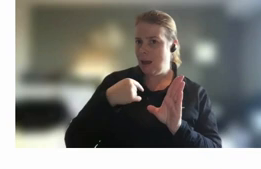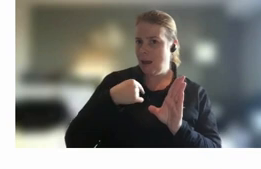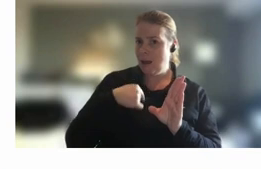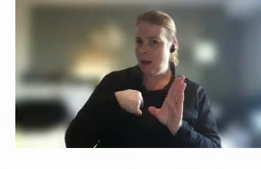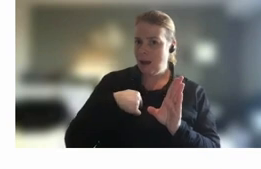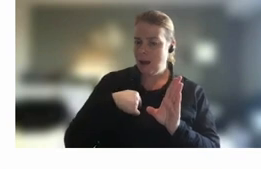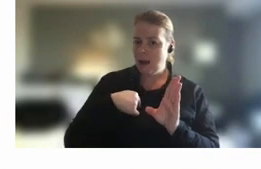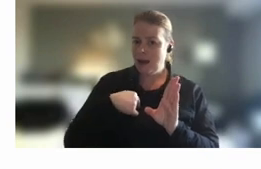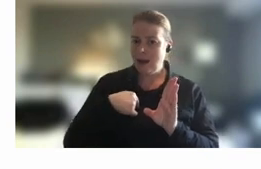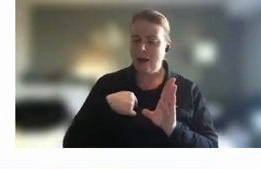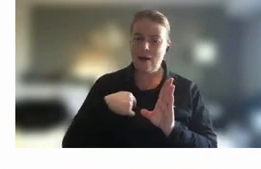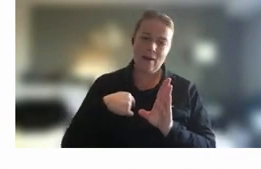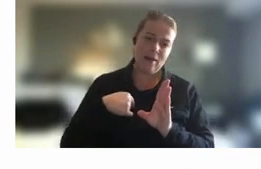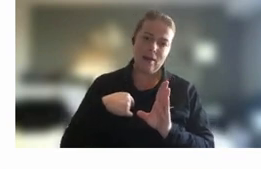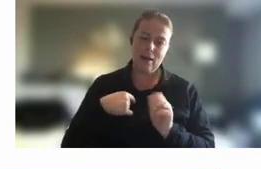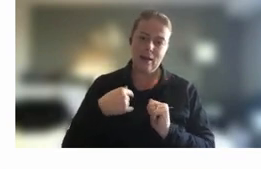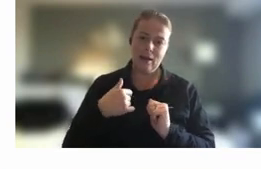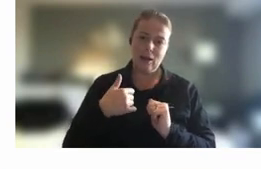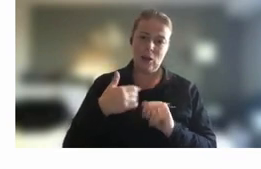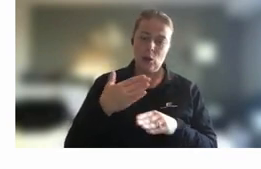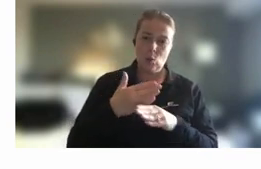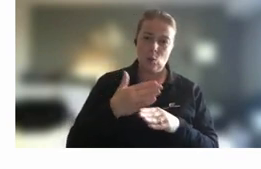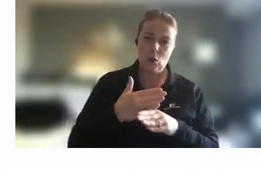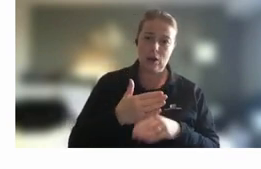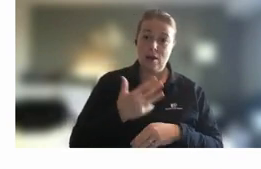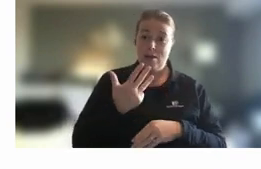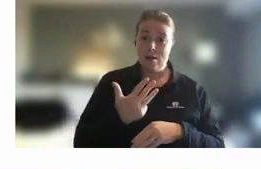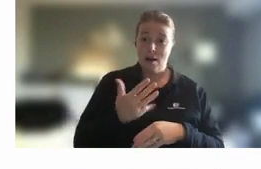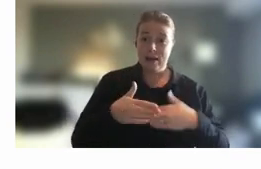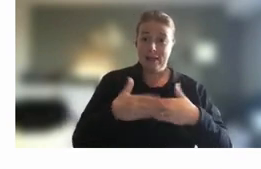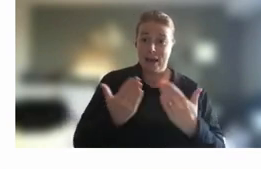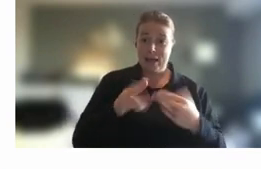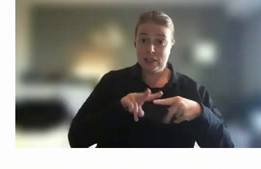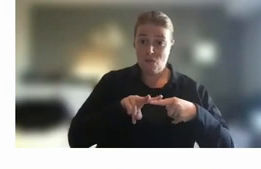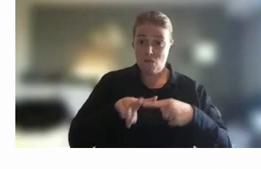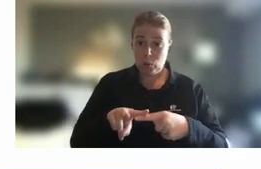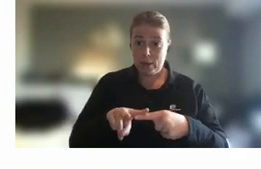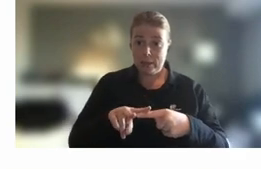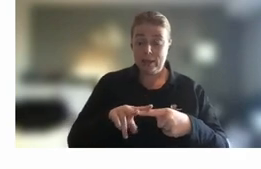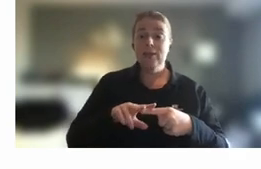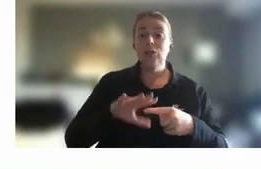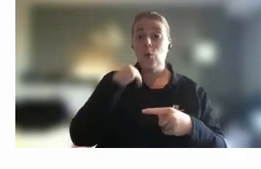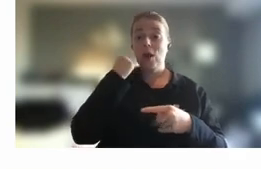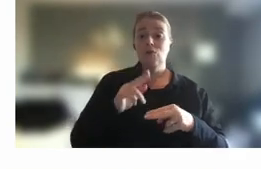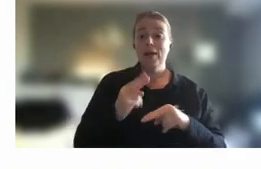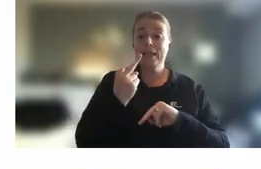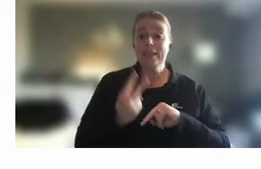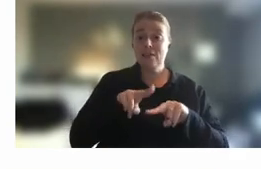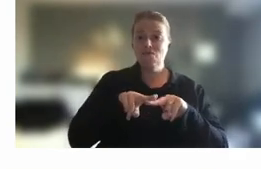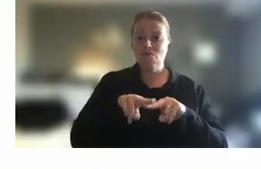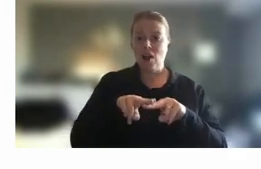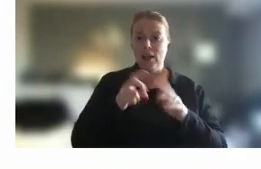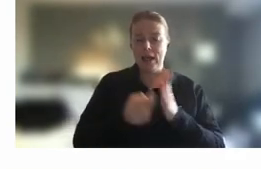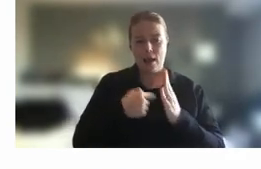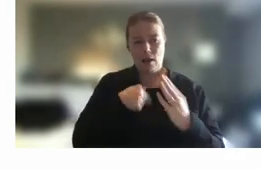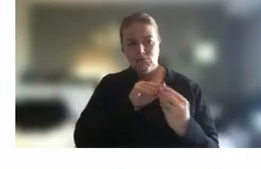hours in a sense so I work nine a nine day fortnight so every second Friday I negotiated to have that off gone a little bit part-time